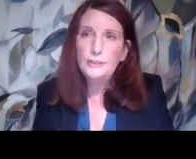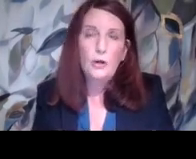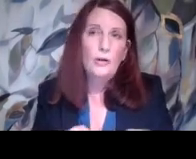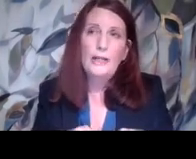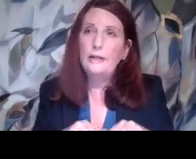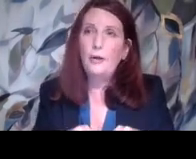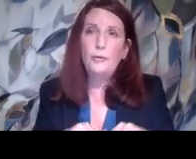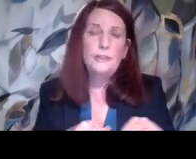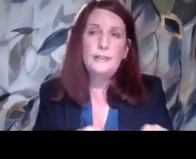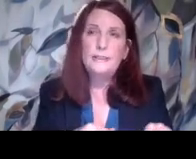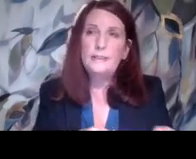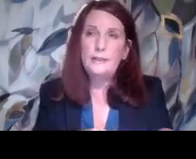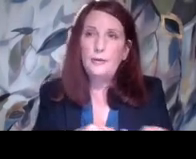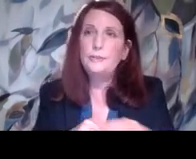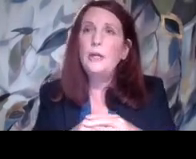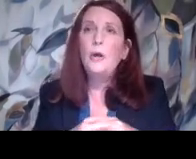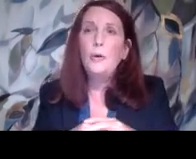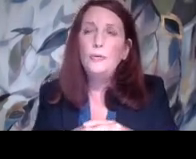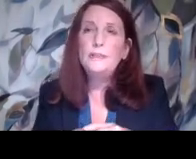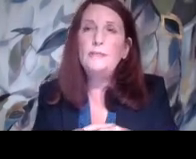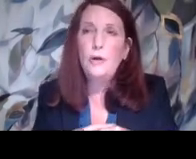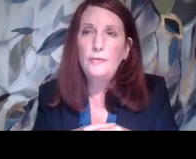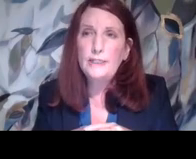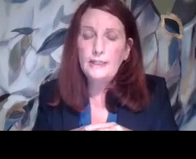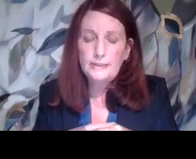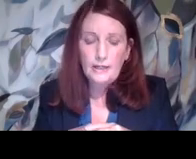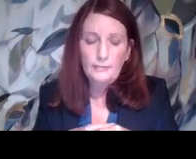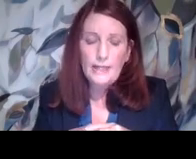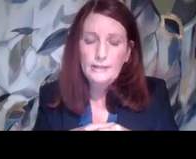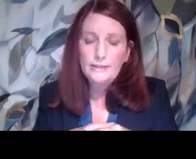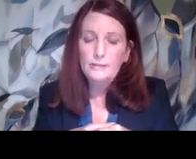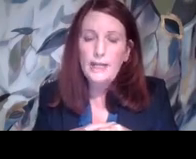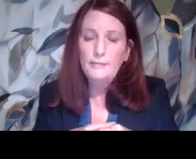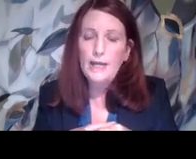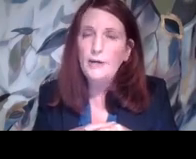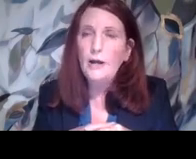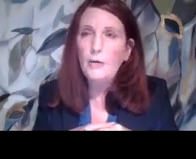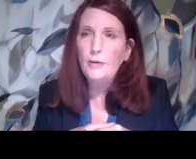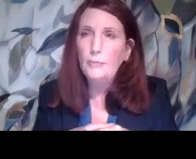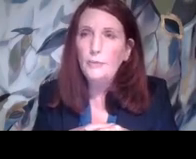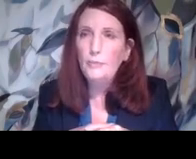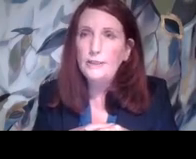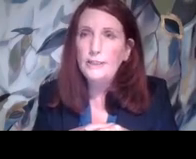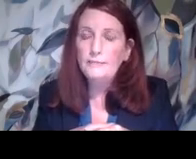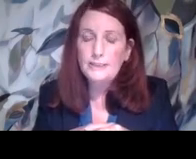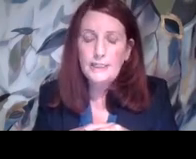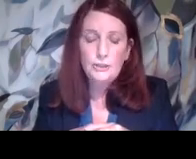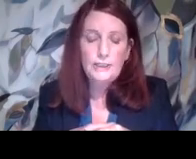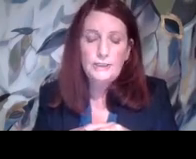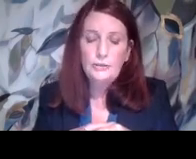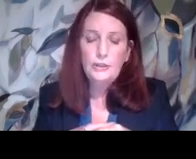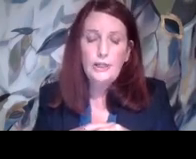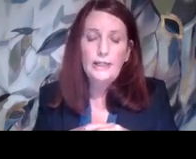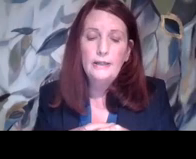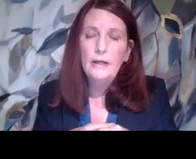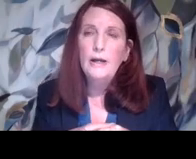coaches all like a coach and an assistant coach who is involved in it? Um, that's going to matter how, um, what the investigation